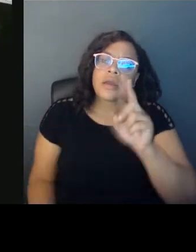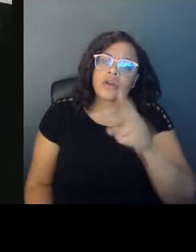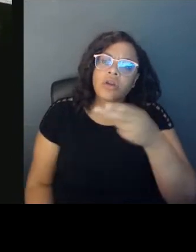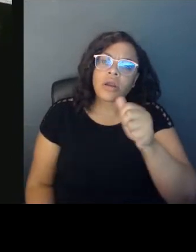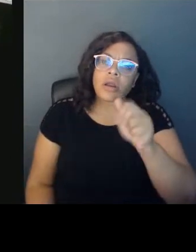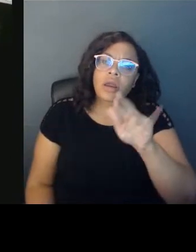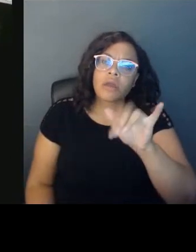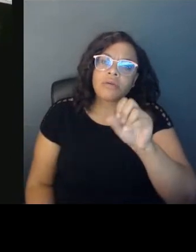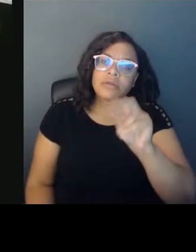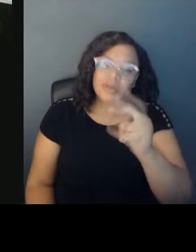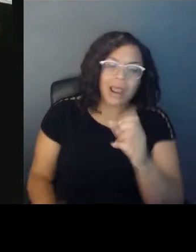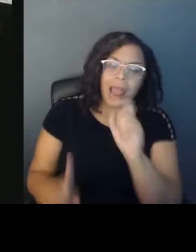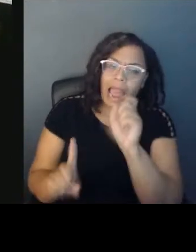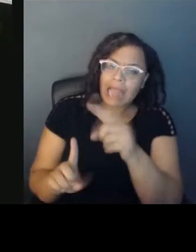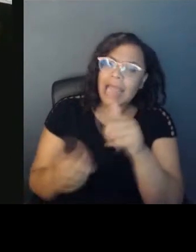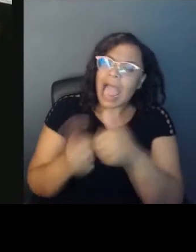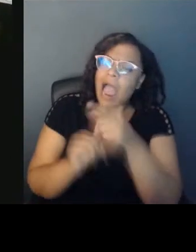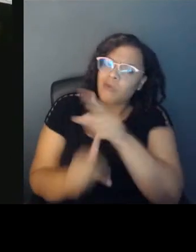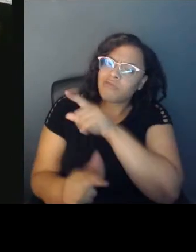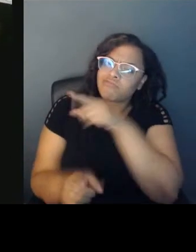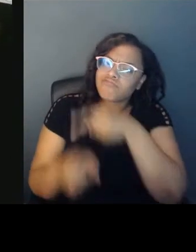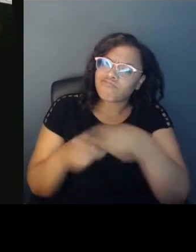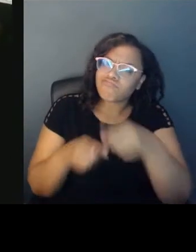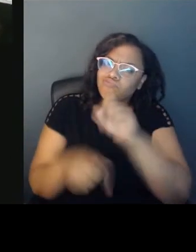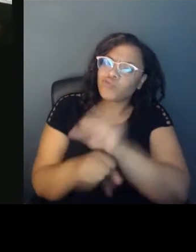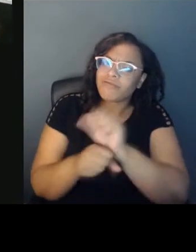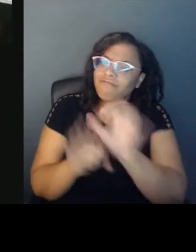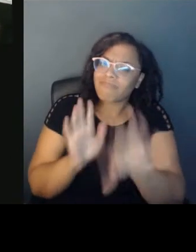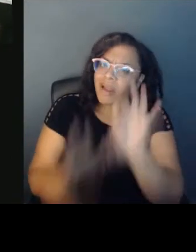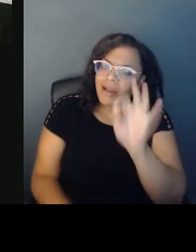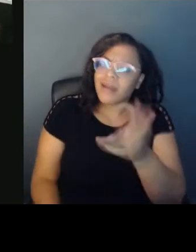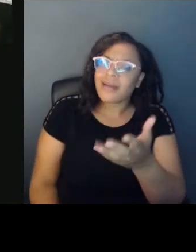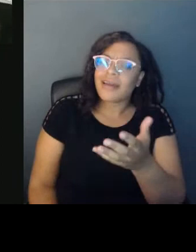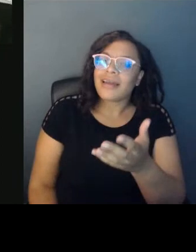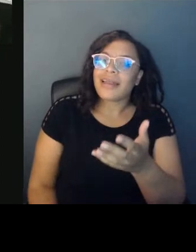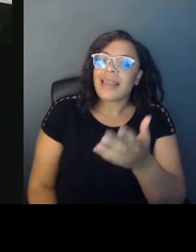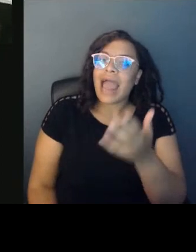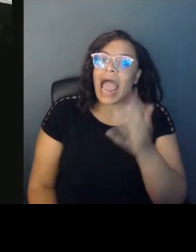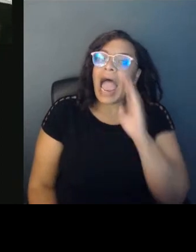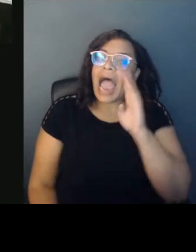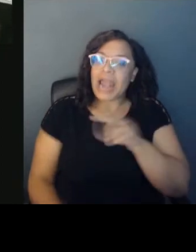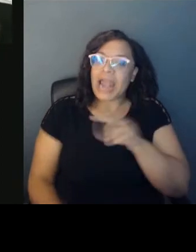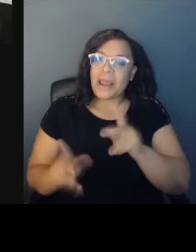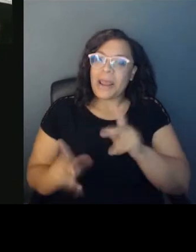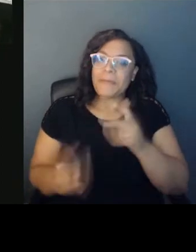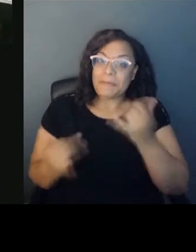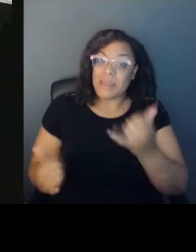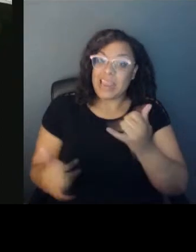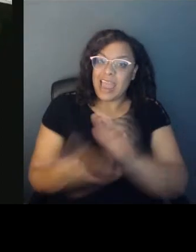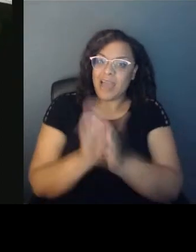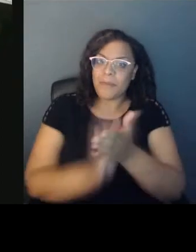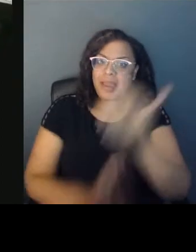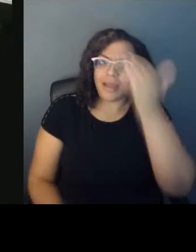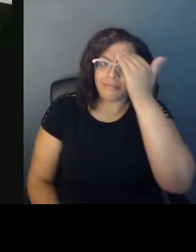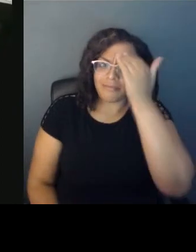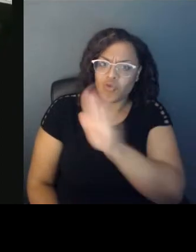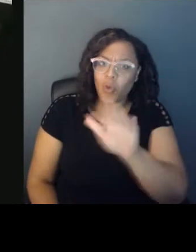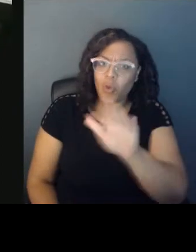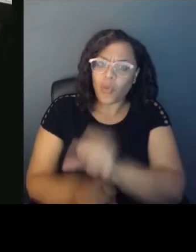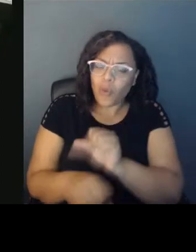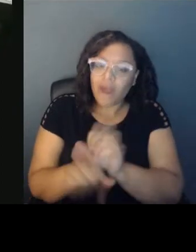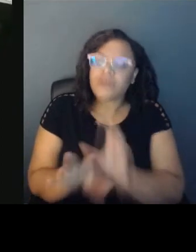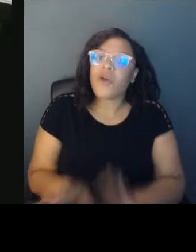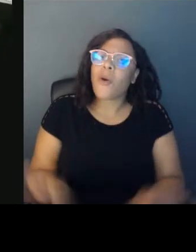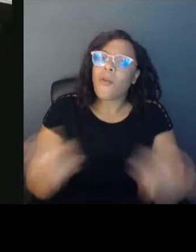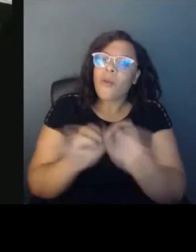become very well aware of in the current moment is how very necessary the work that you do is. And so how did you come to your work,